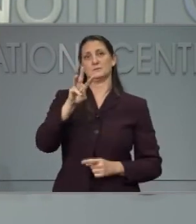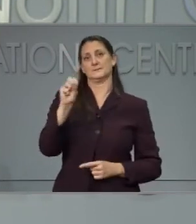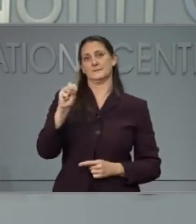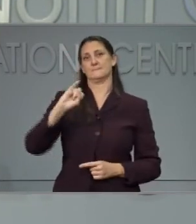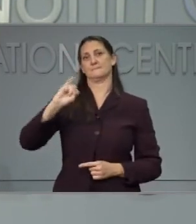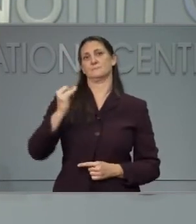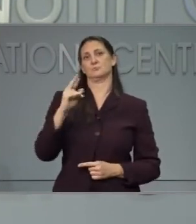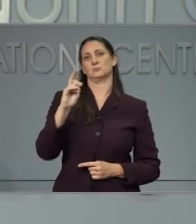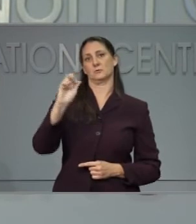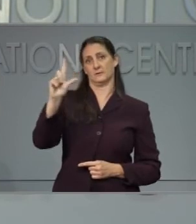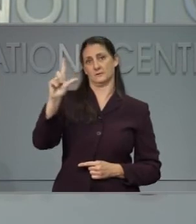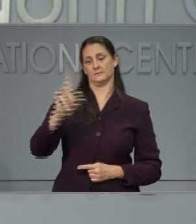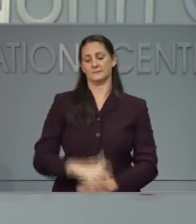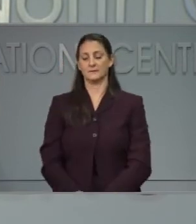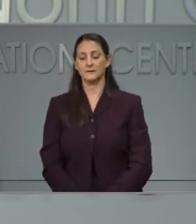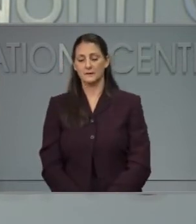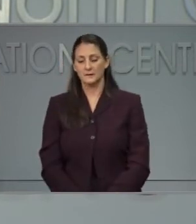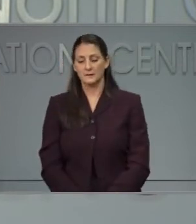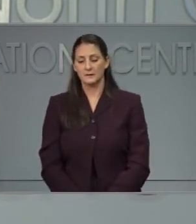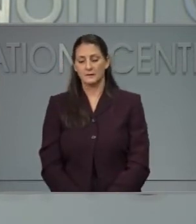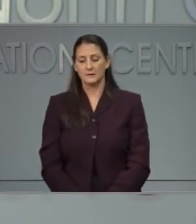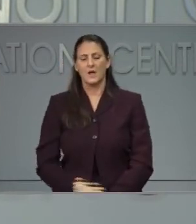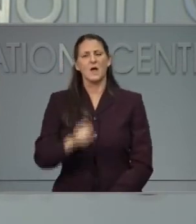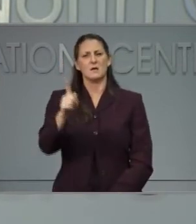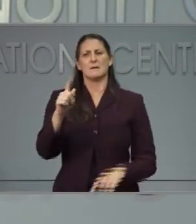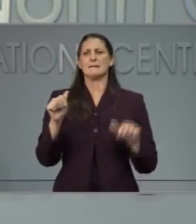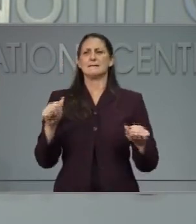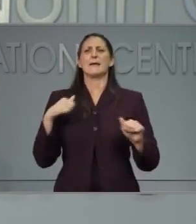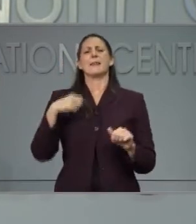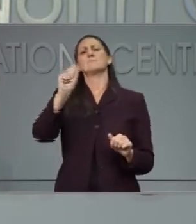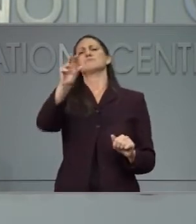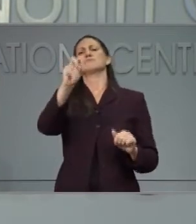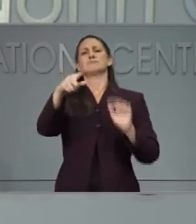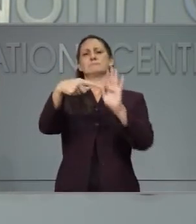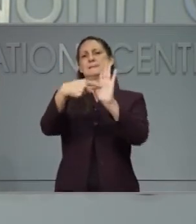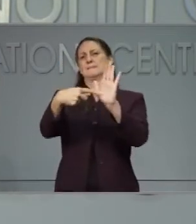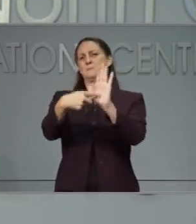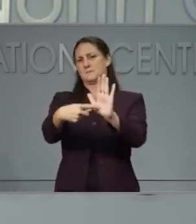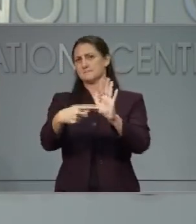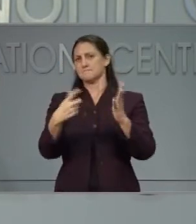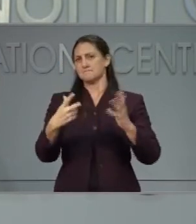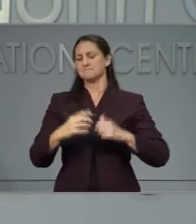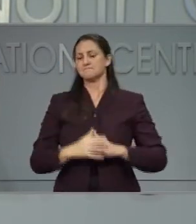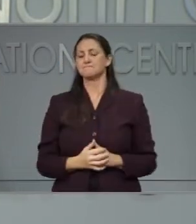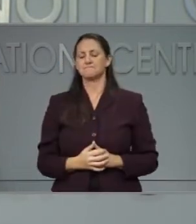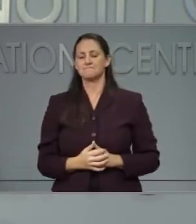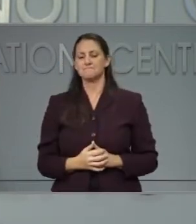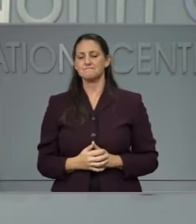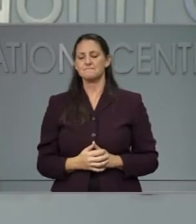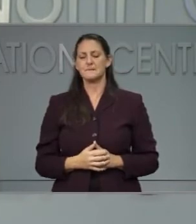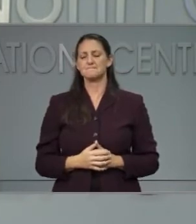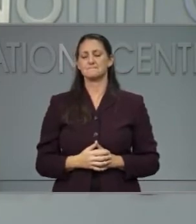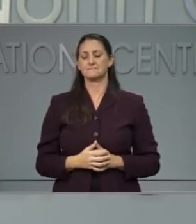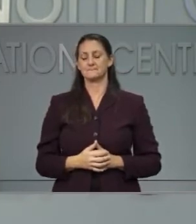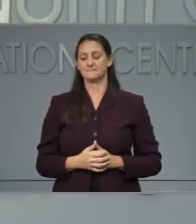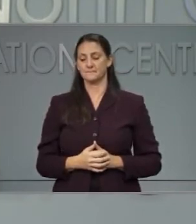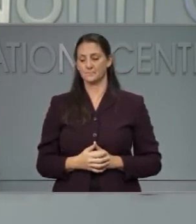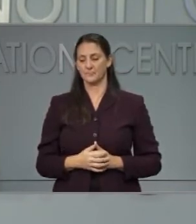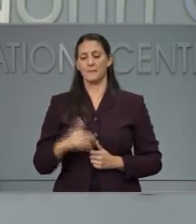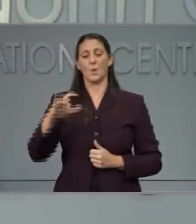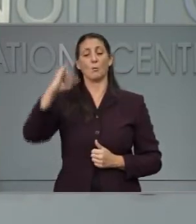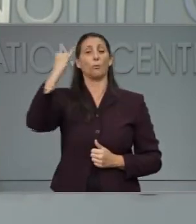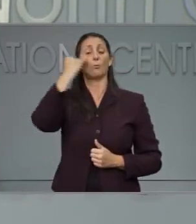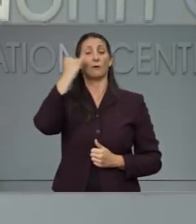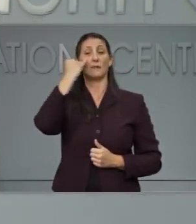Yes, Secretary Cohen, let me give you a specific example and see if this might help answer my question. Say